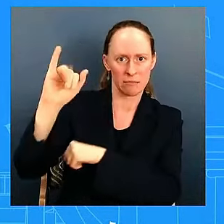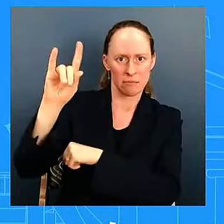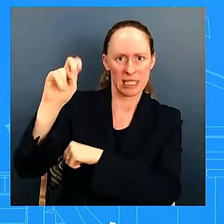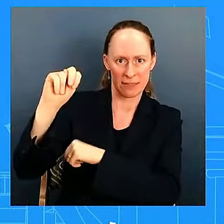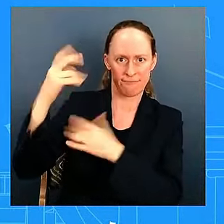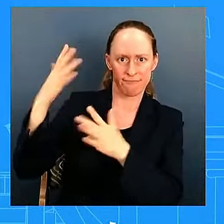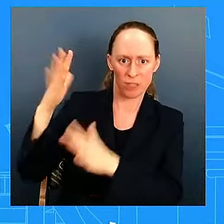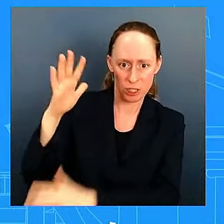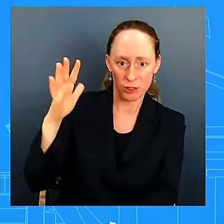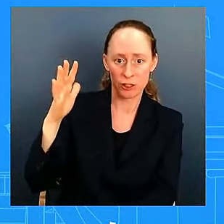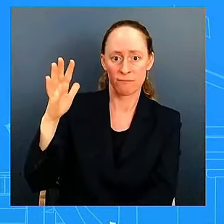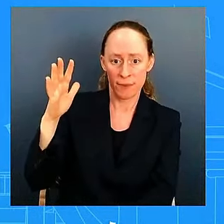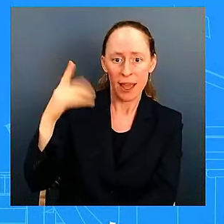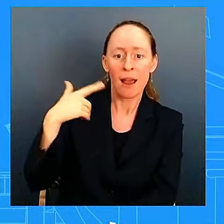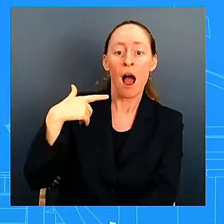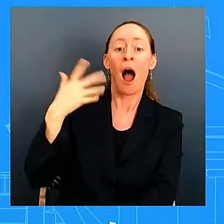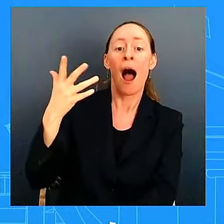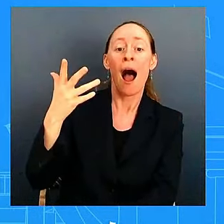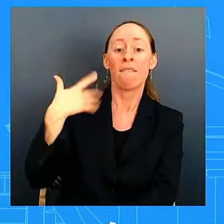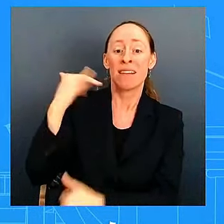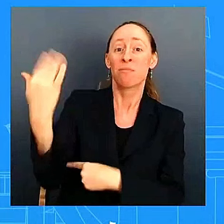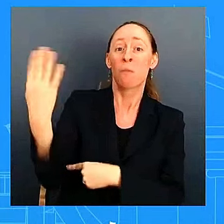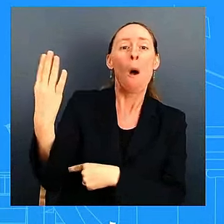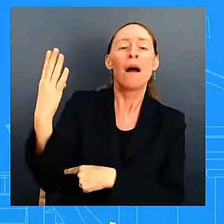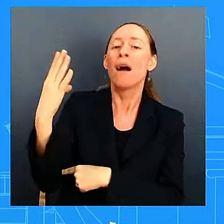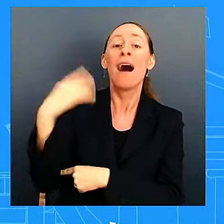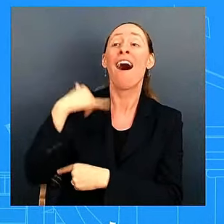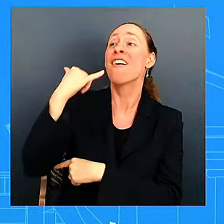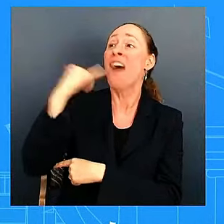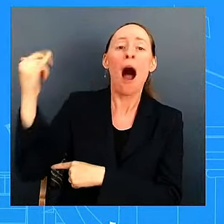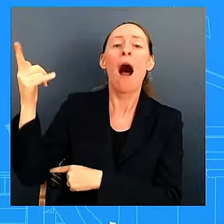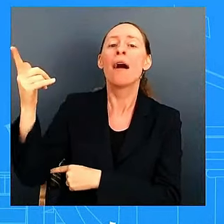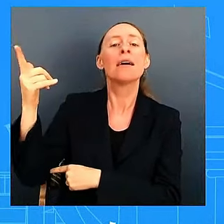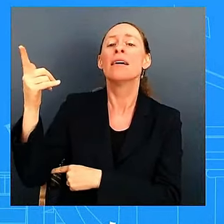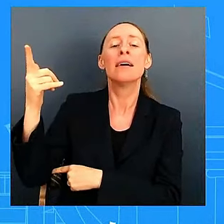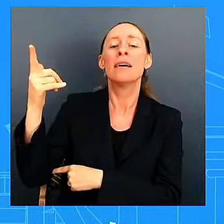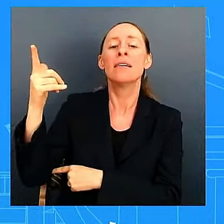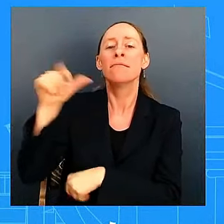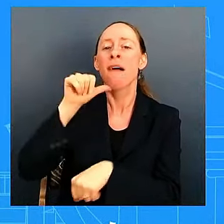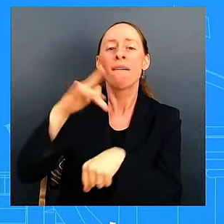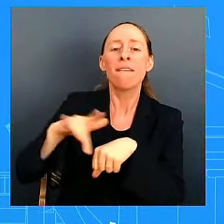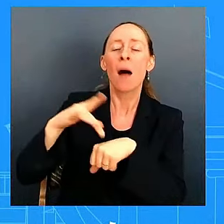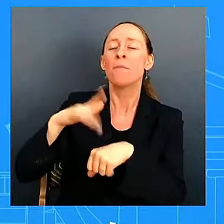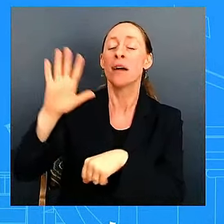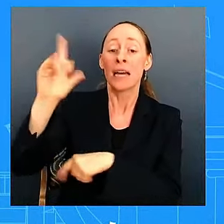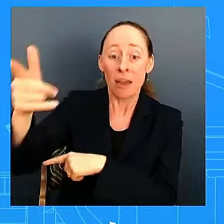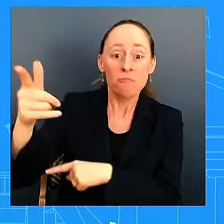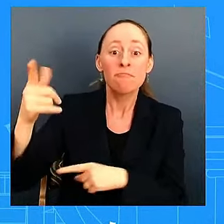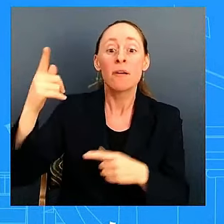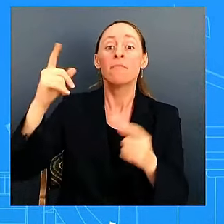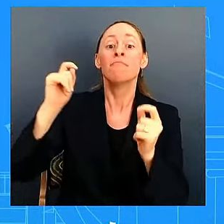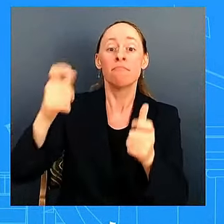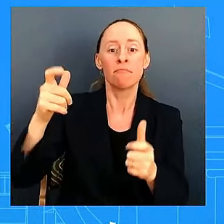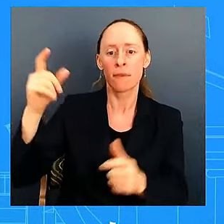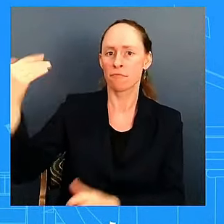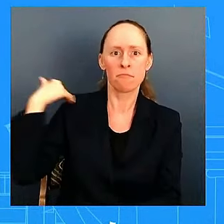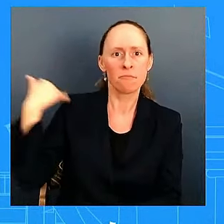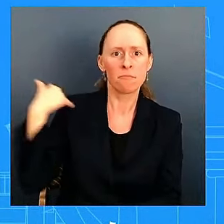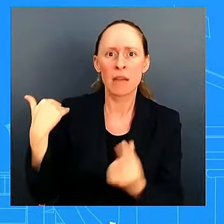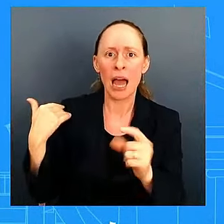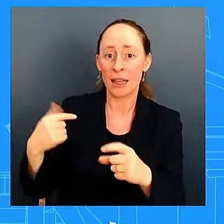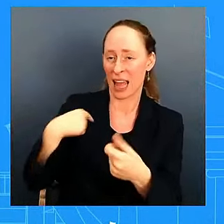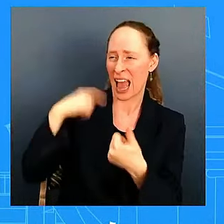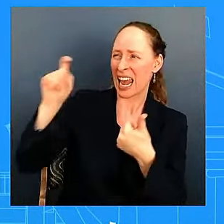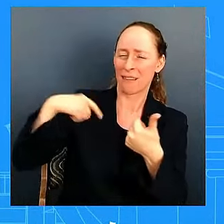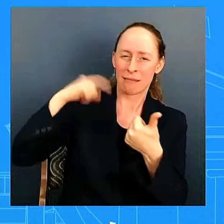he just said hey what do you need and i told him you know we got what we need we'll work through the federal process he